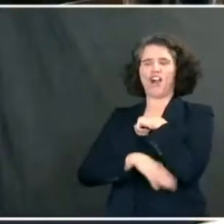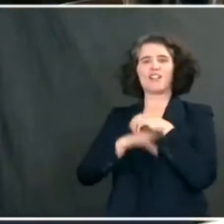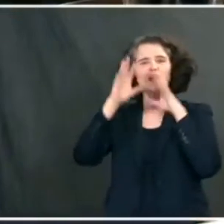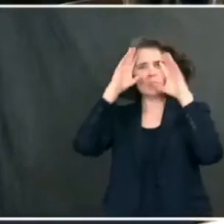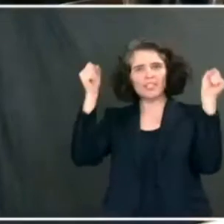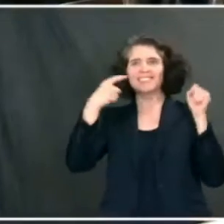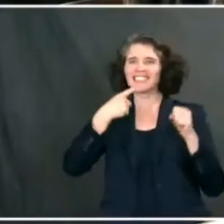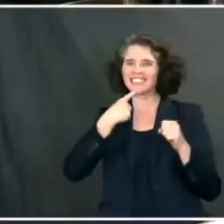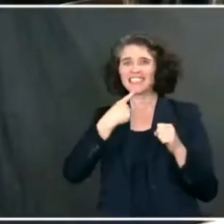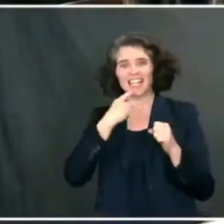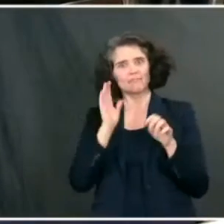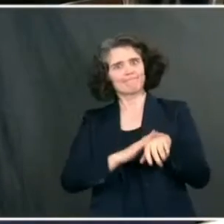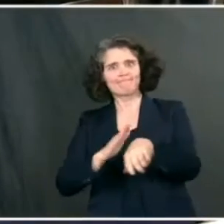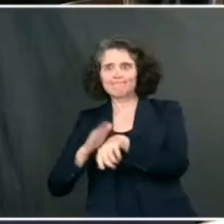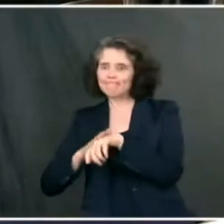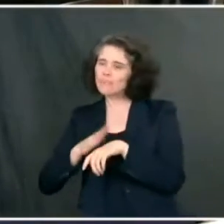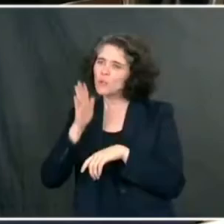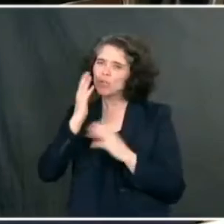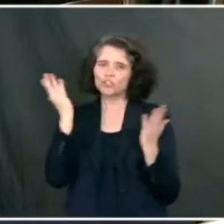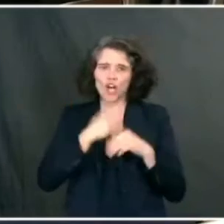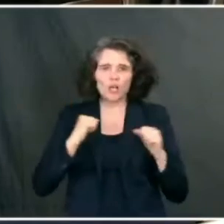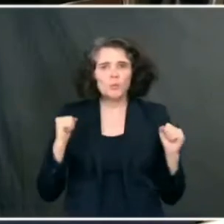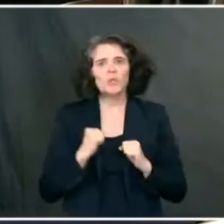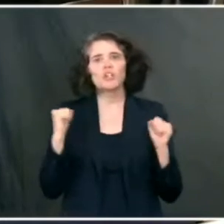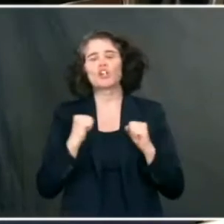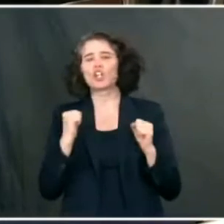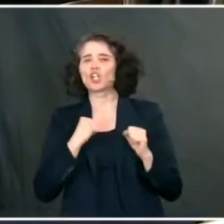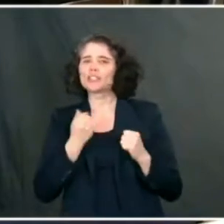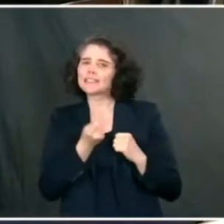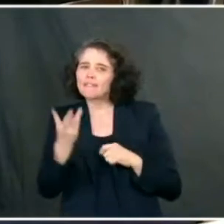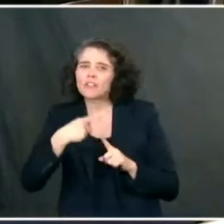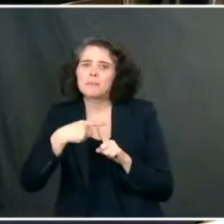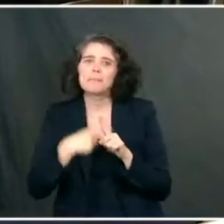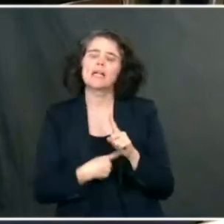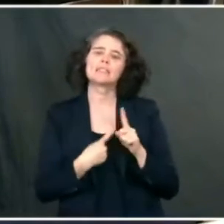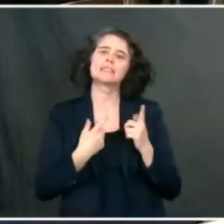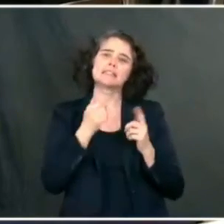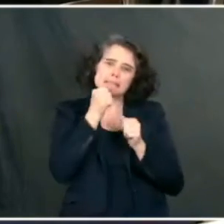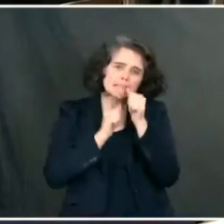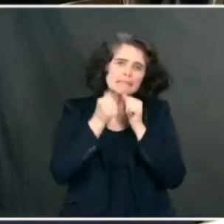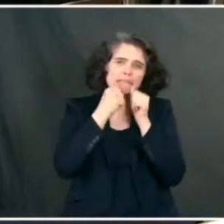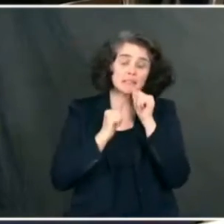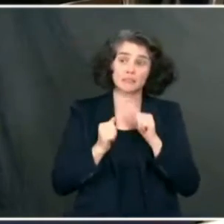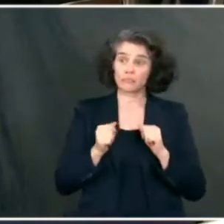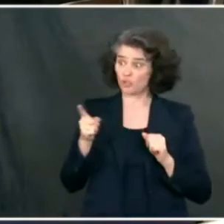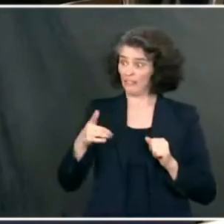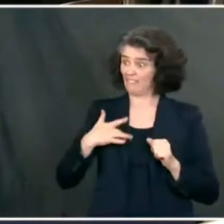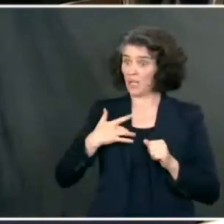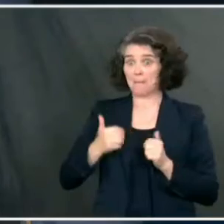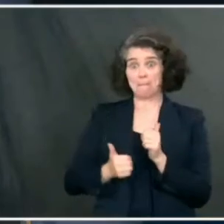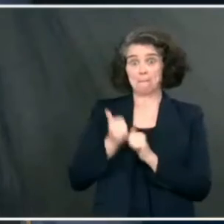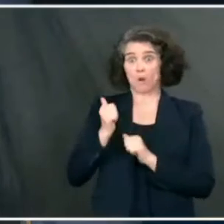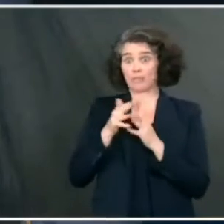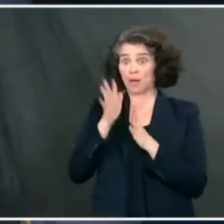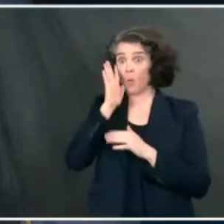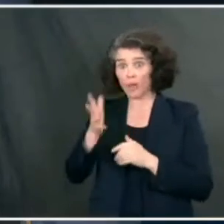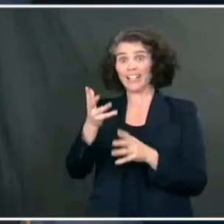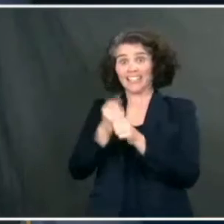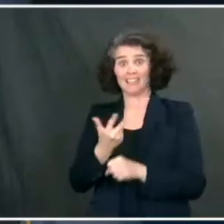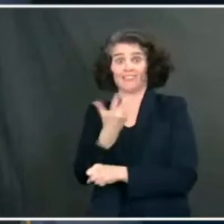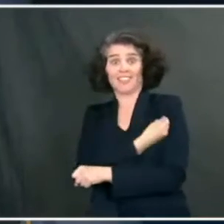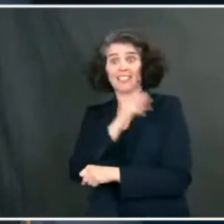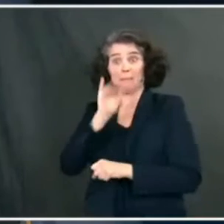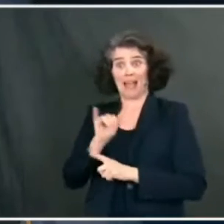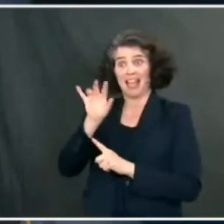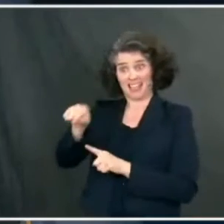truth is that it is going to be several more months. Just to be clear, you're saying by the fall, the majority of Americans you think will be vaccinated? No, I didn't say that. I said if